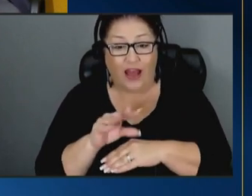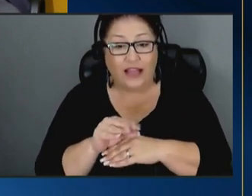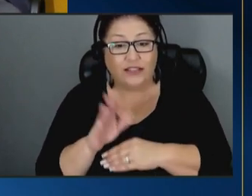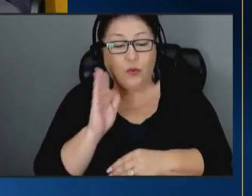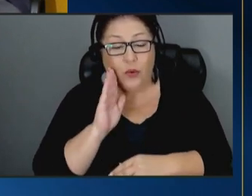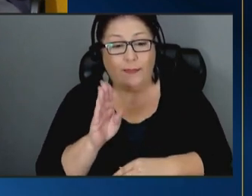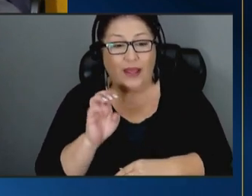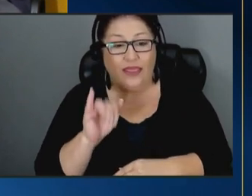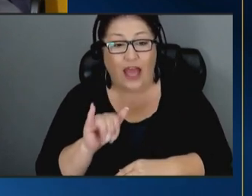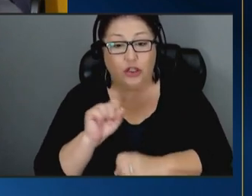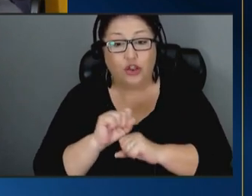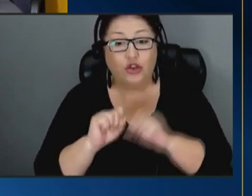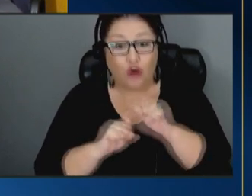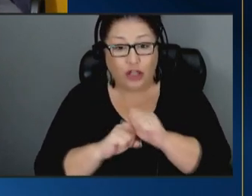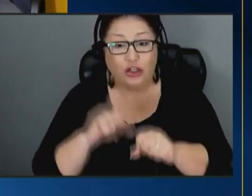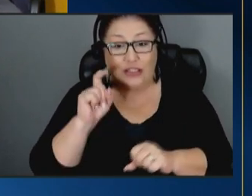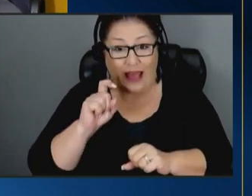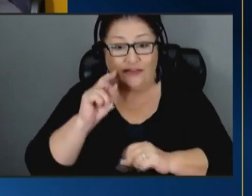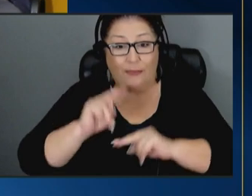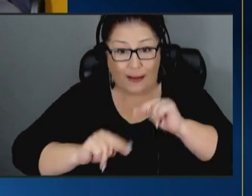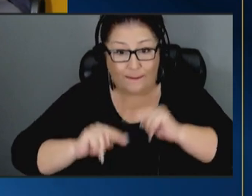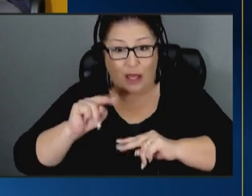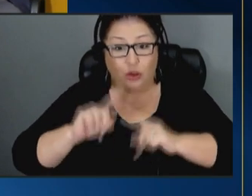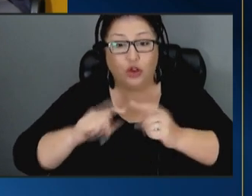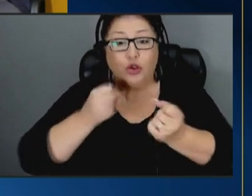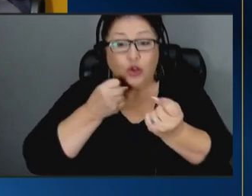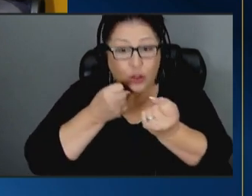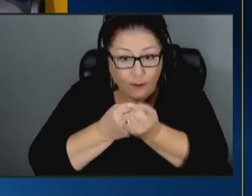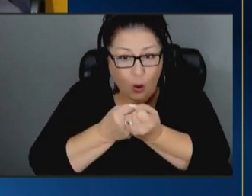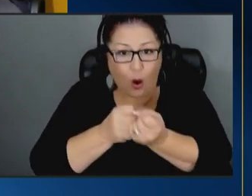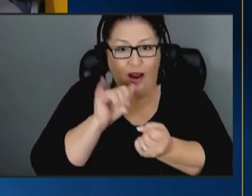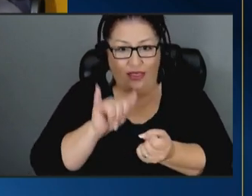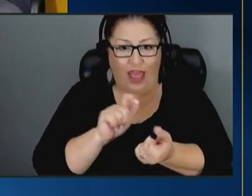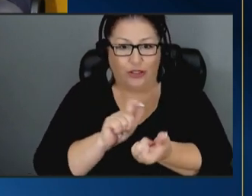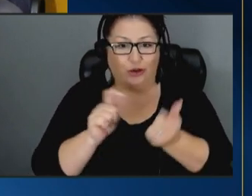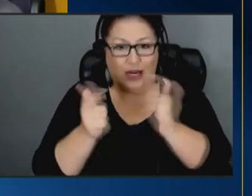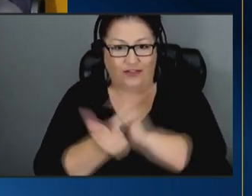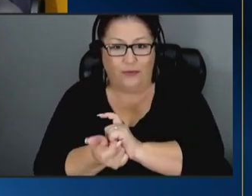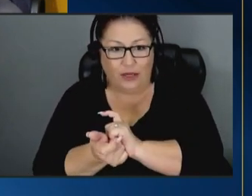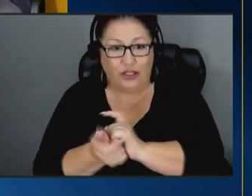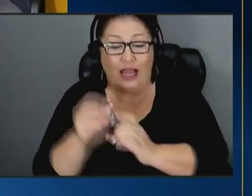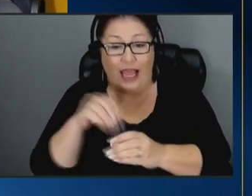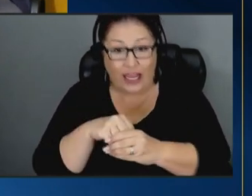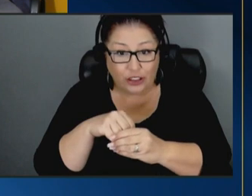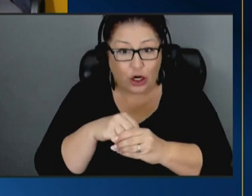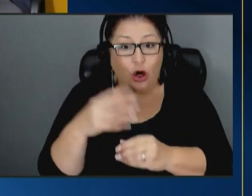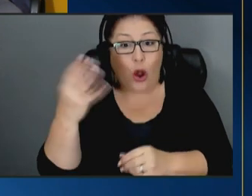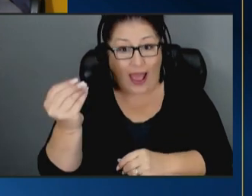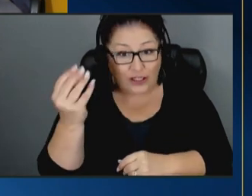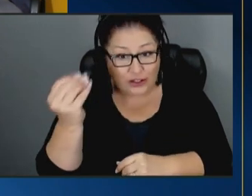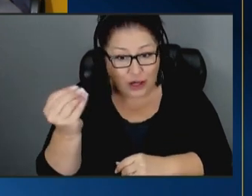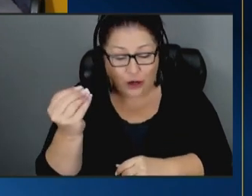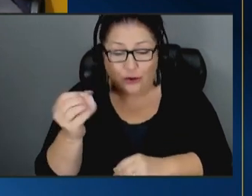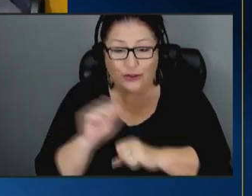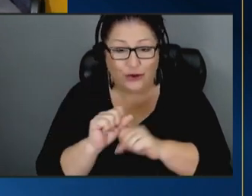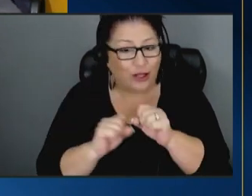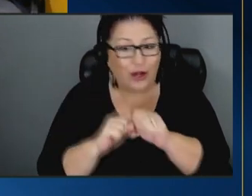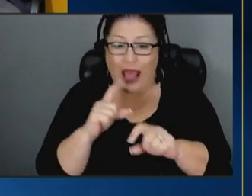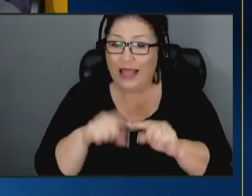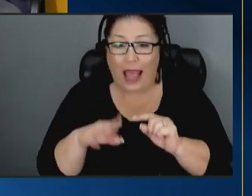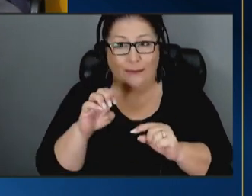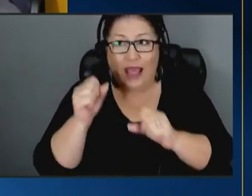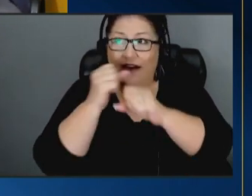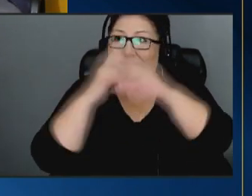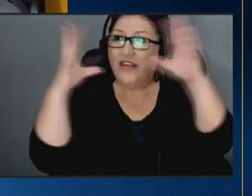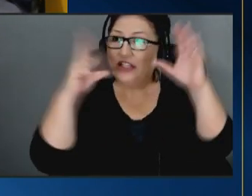structures have to be built to support that transformation internal structures external structures it can't be um just a vision and a